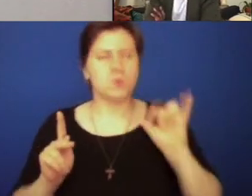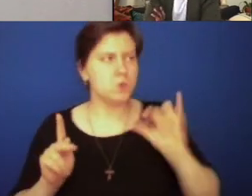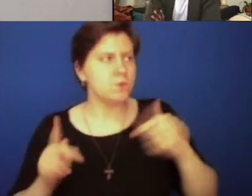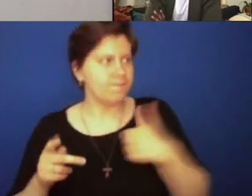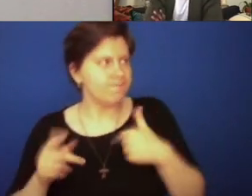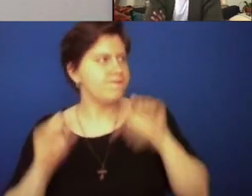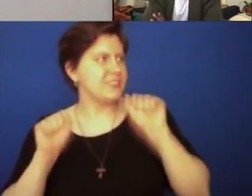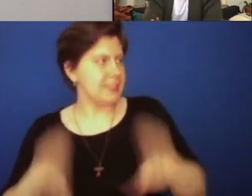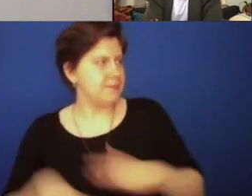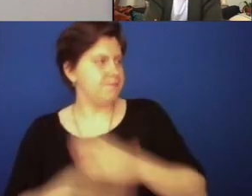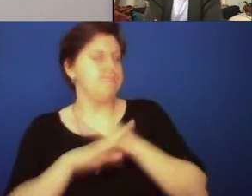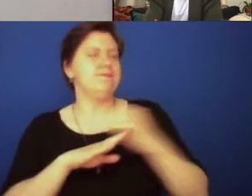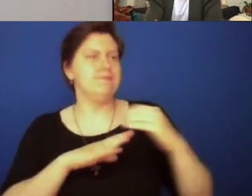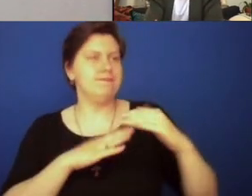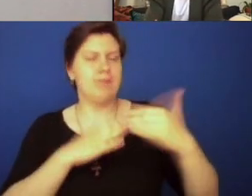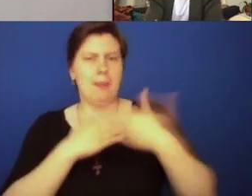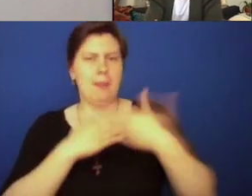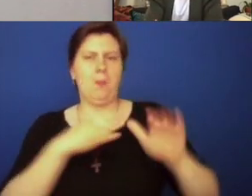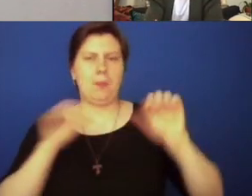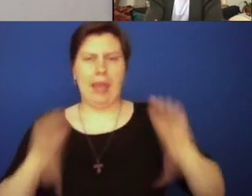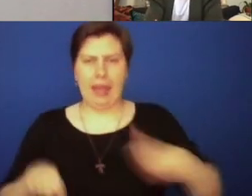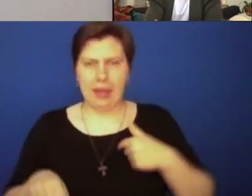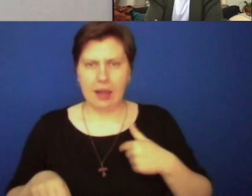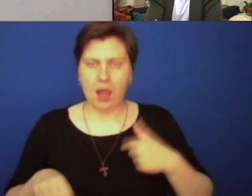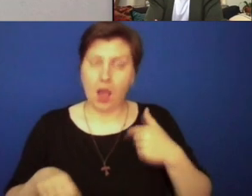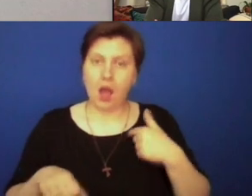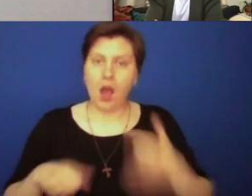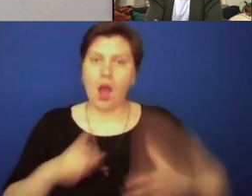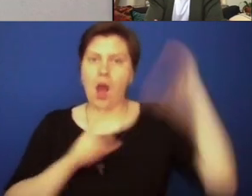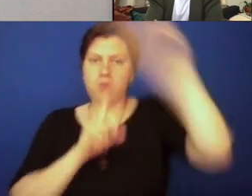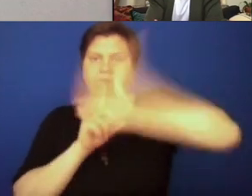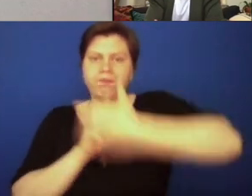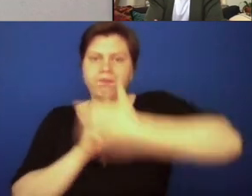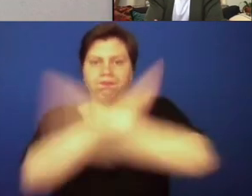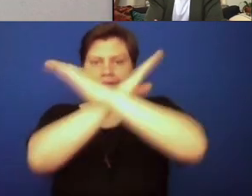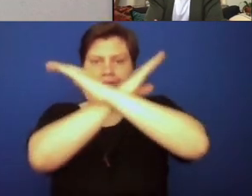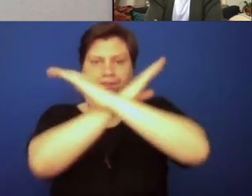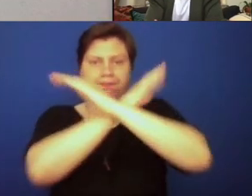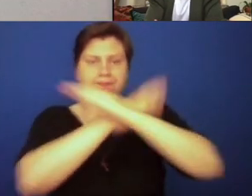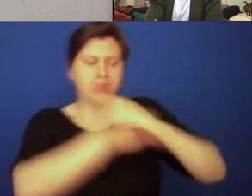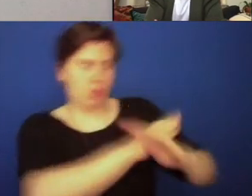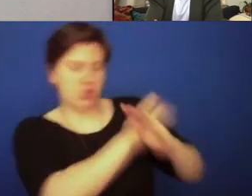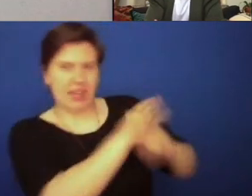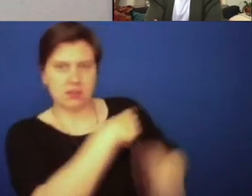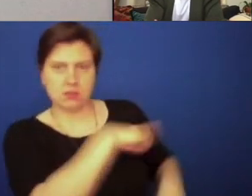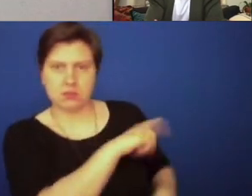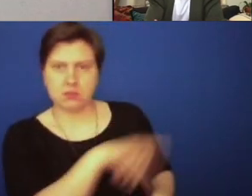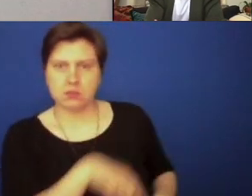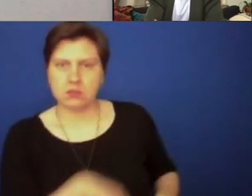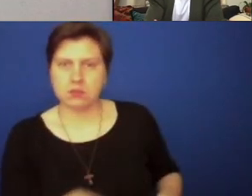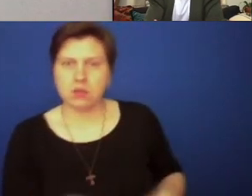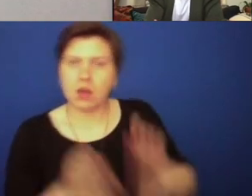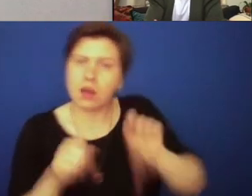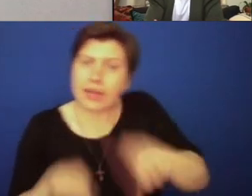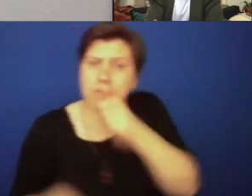in society and in this country and world that can deal with the judgment, the